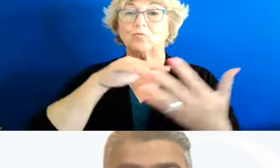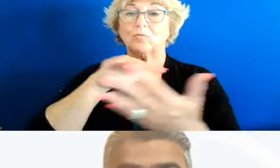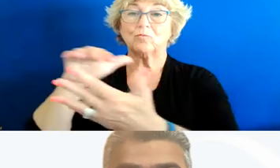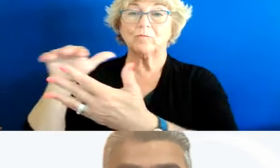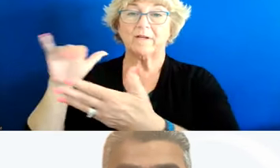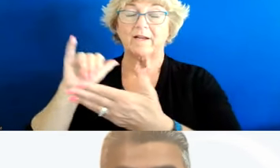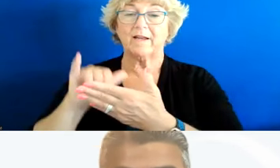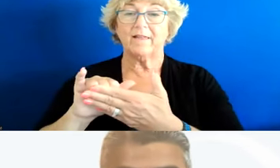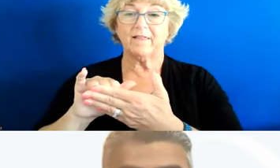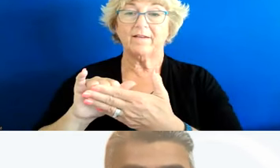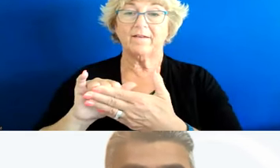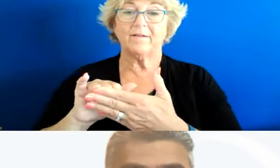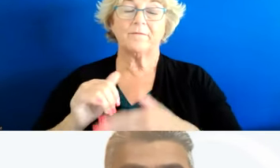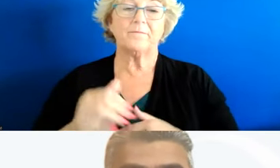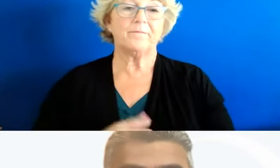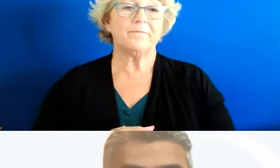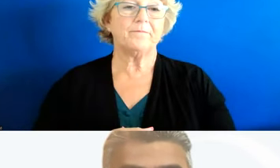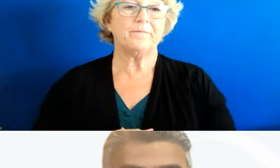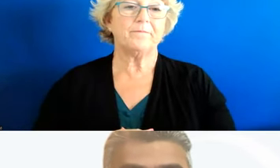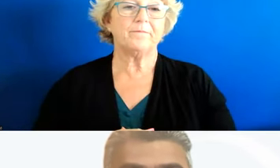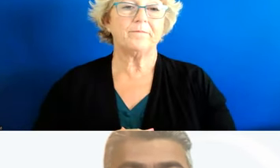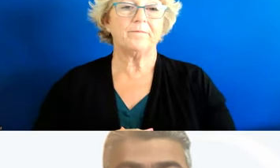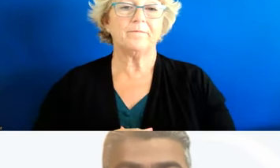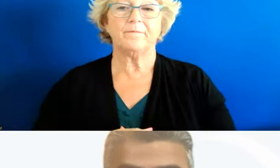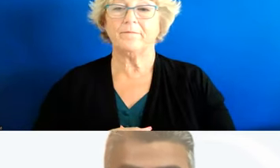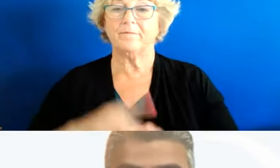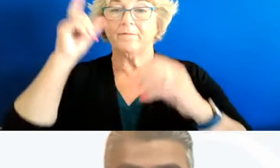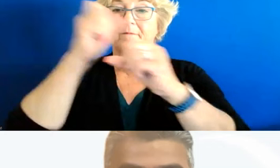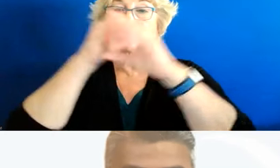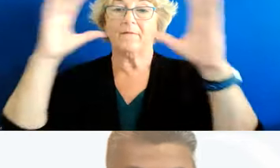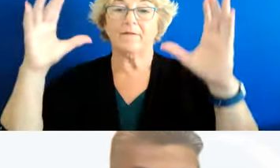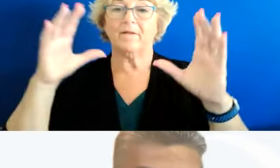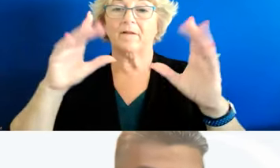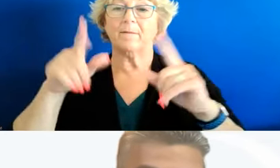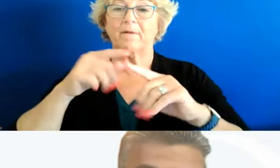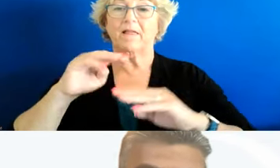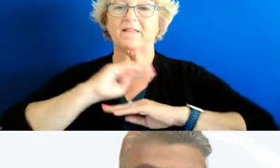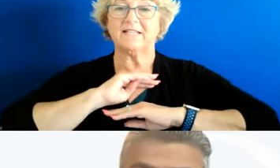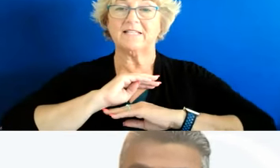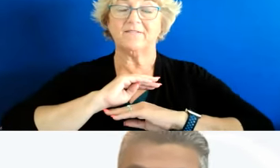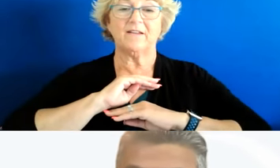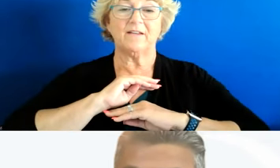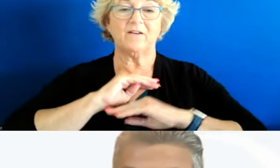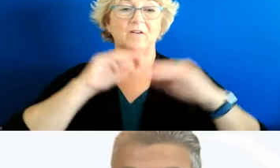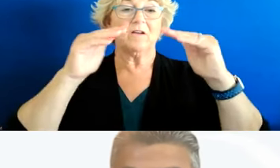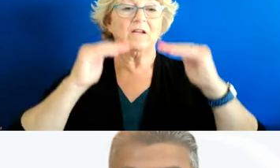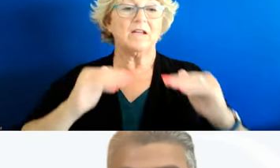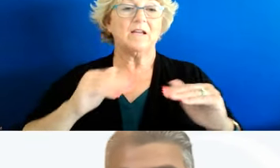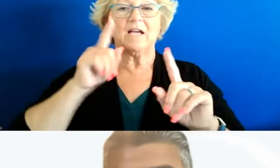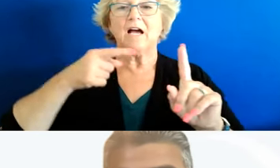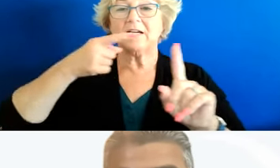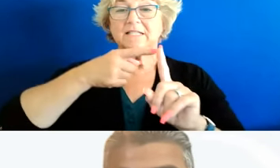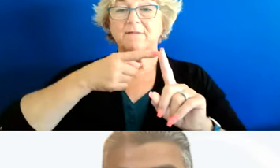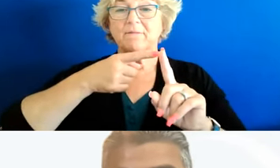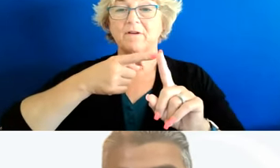to leverage that tool as we think about the global satisfaction measures and then there are specific measures